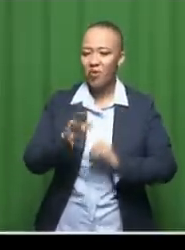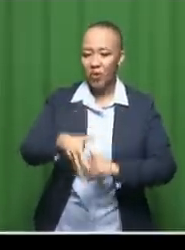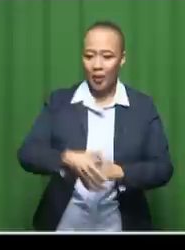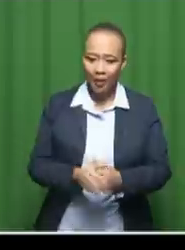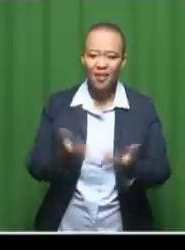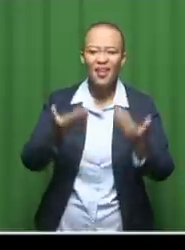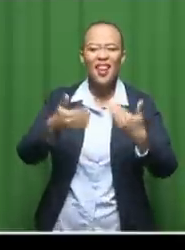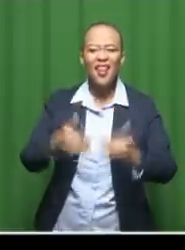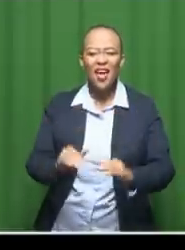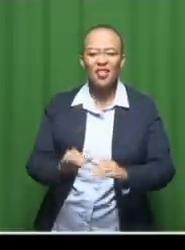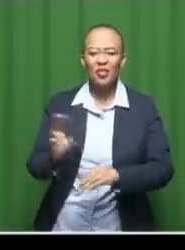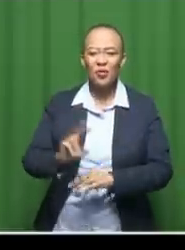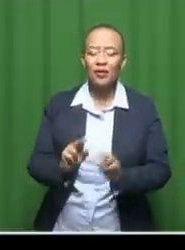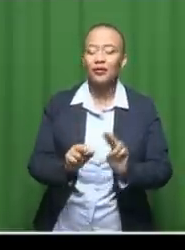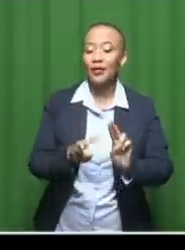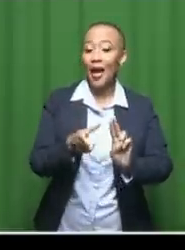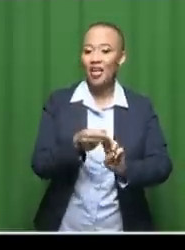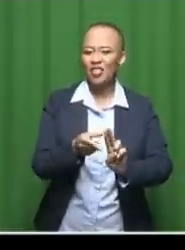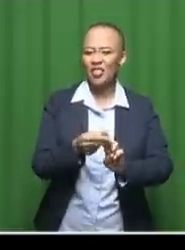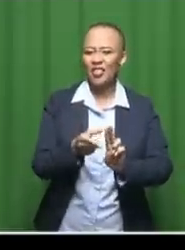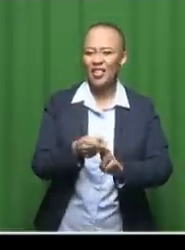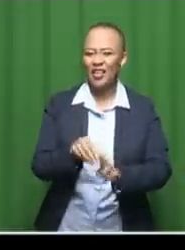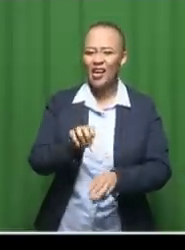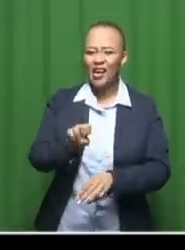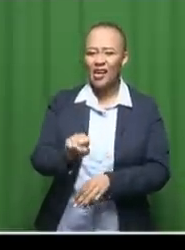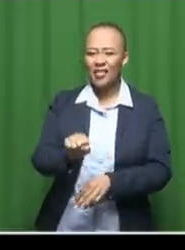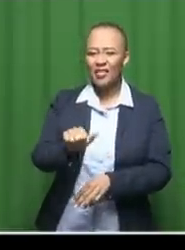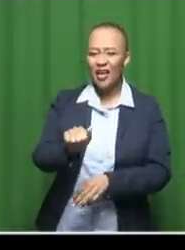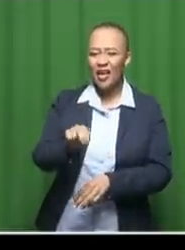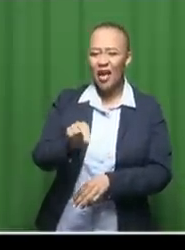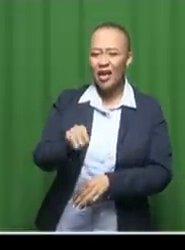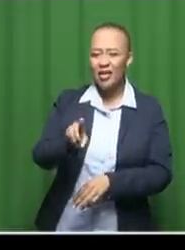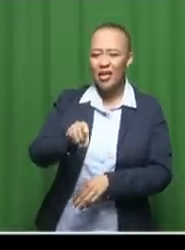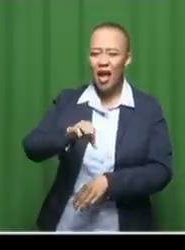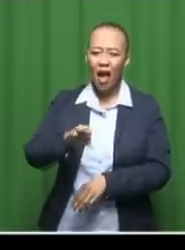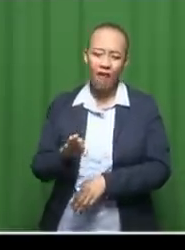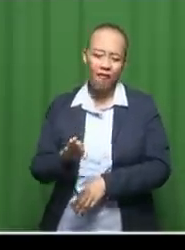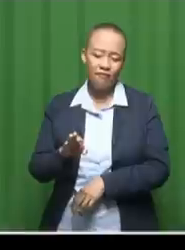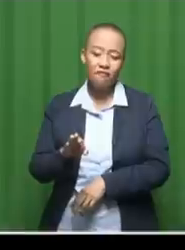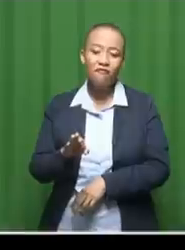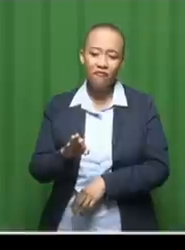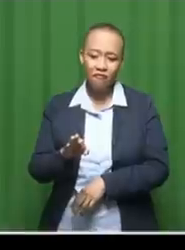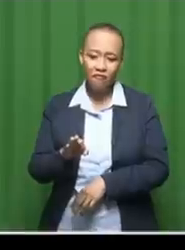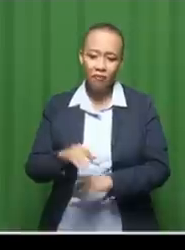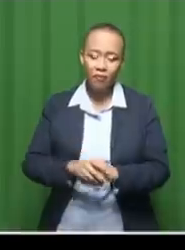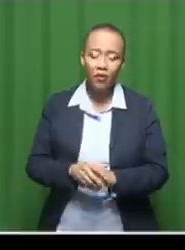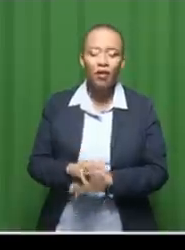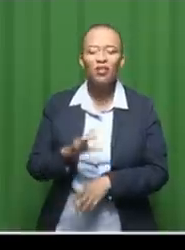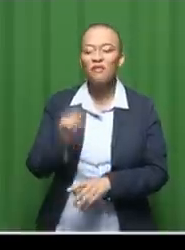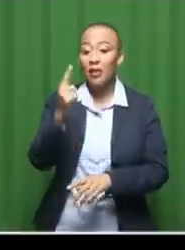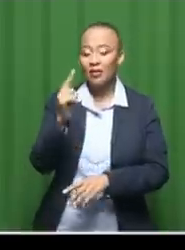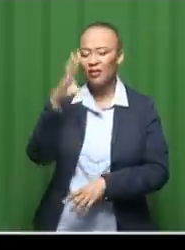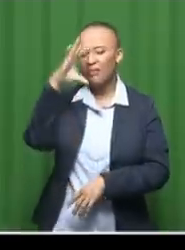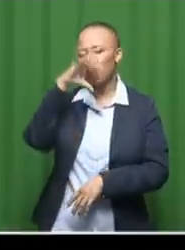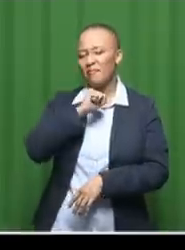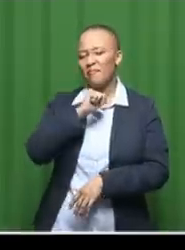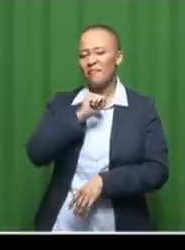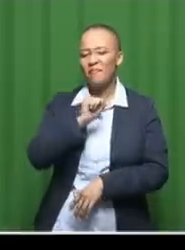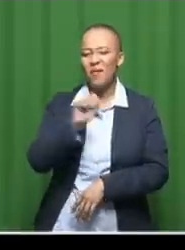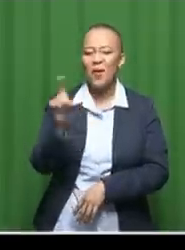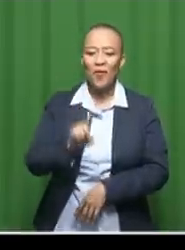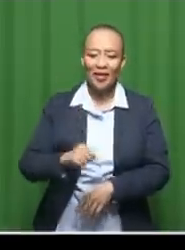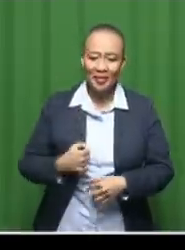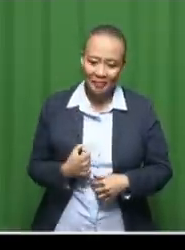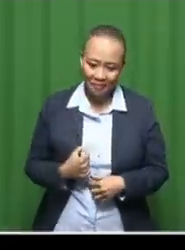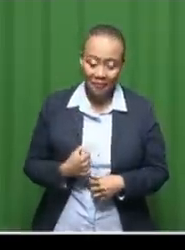one is hashtag S-A-N-D-F. Now, you know, first strange thing. I didn't